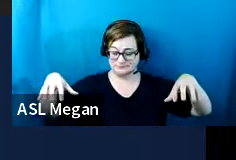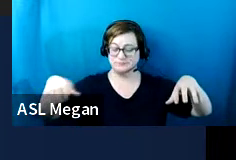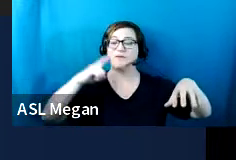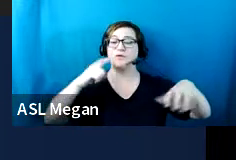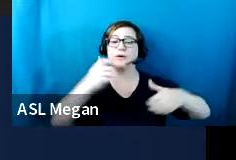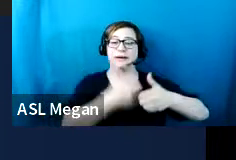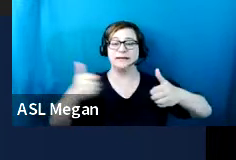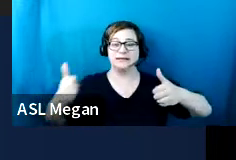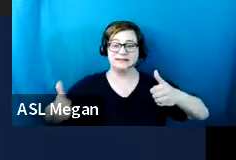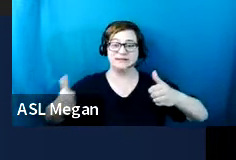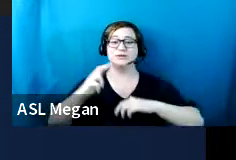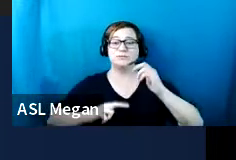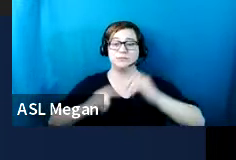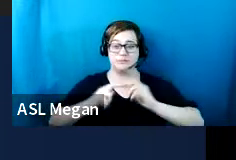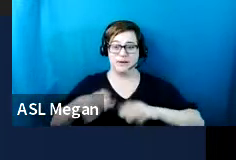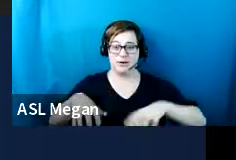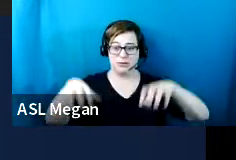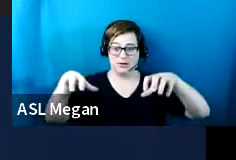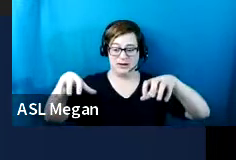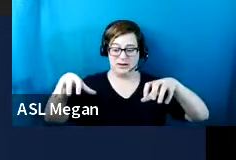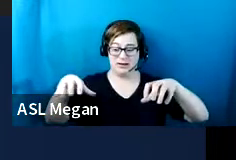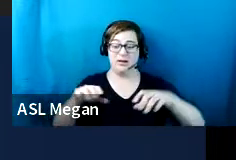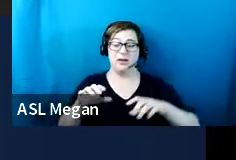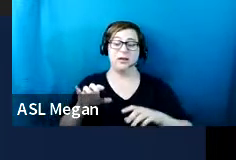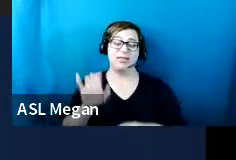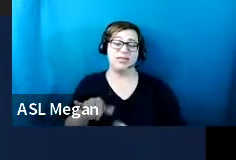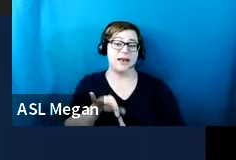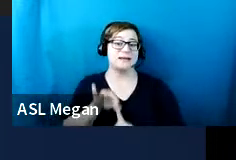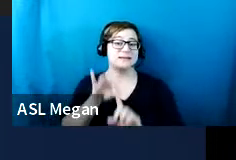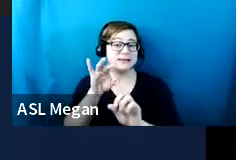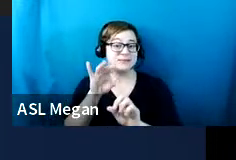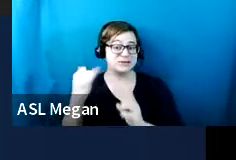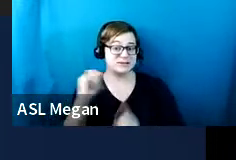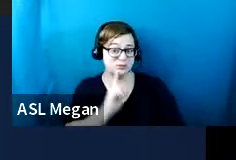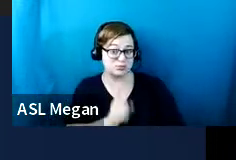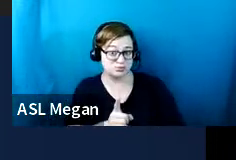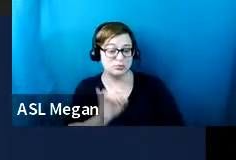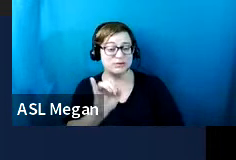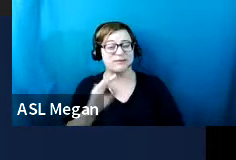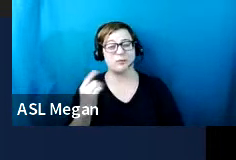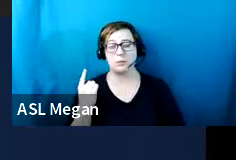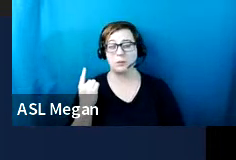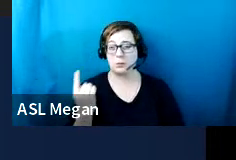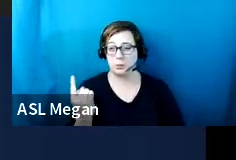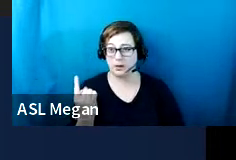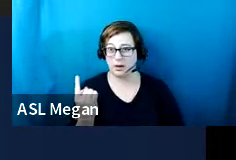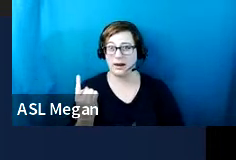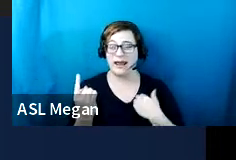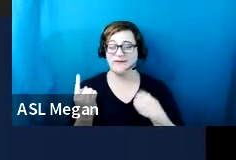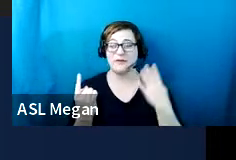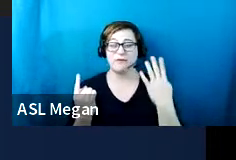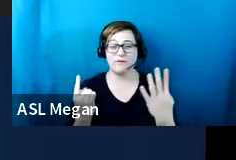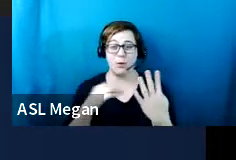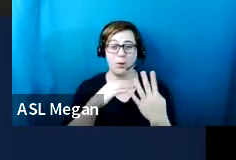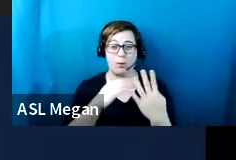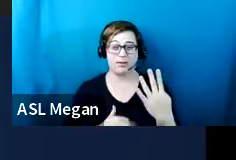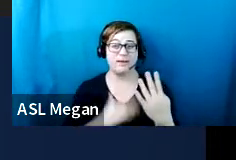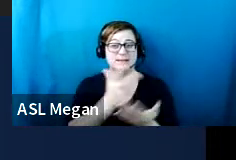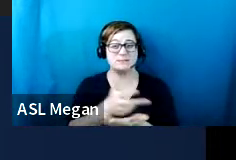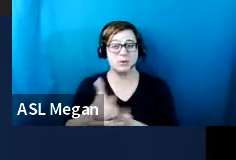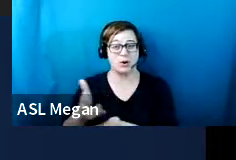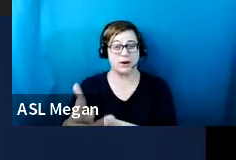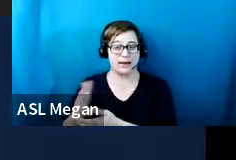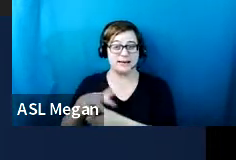the exception apply if one of those buildings or parking areas has four or less parking spaces,